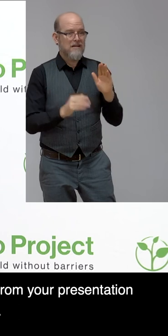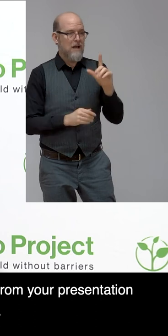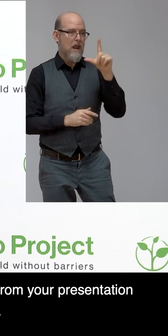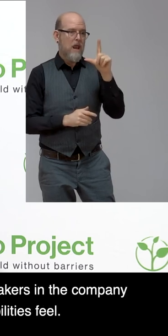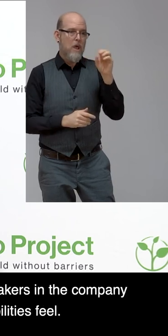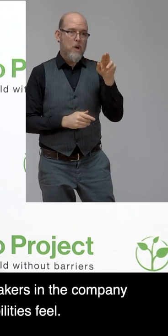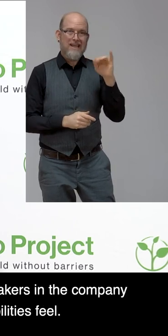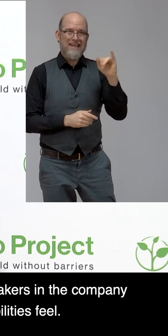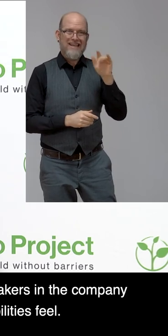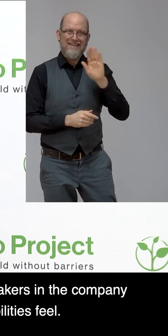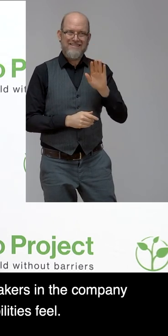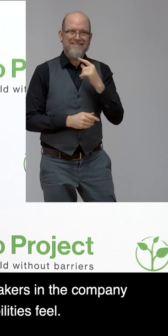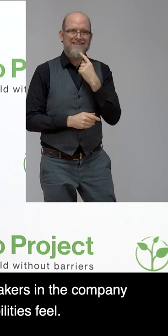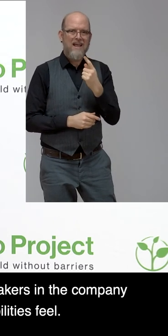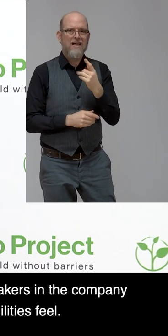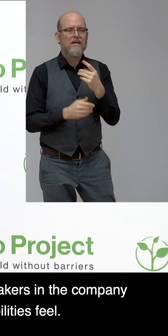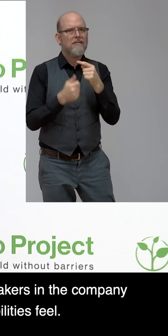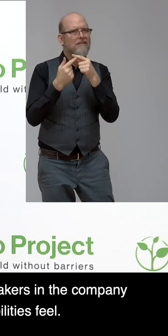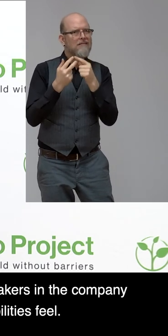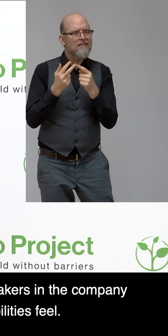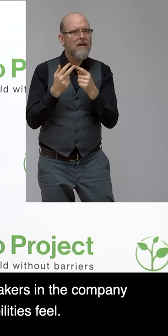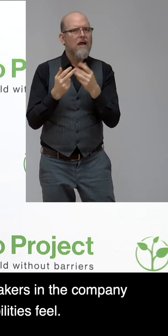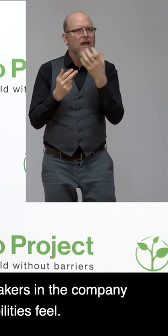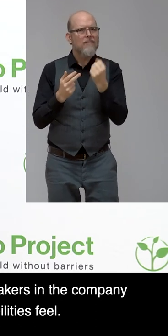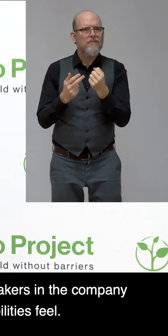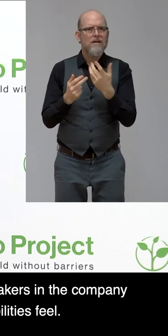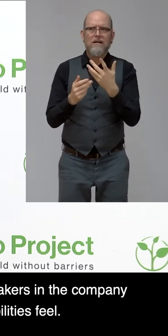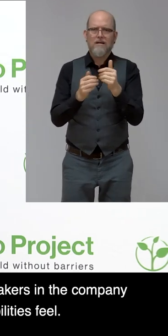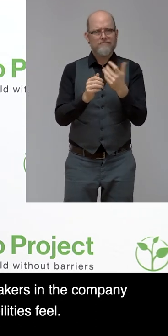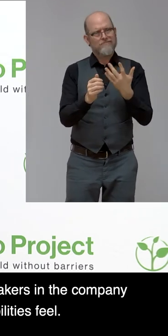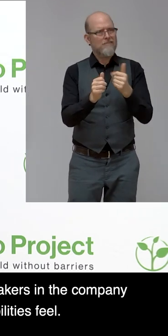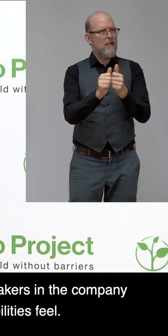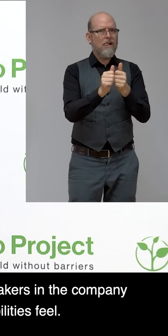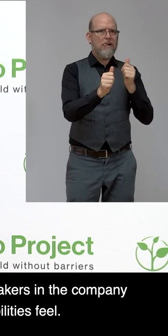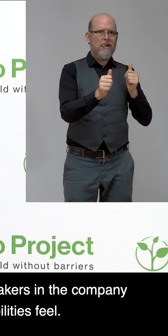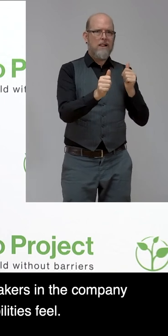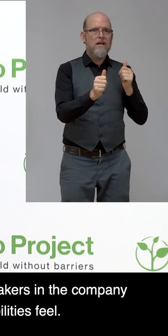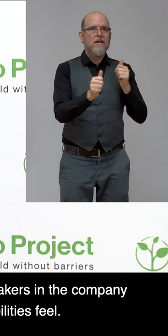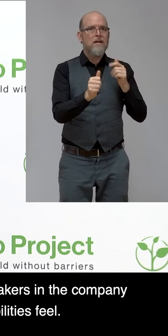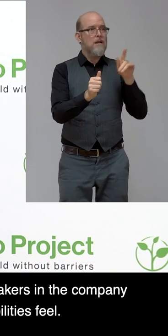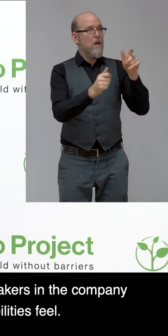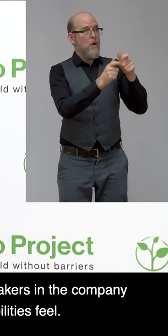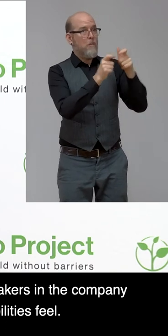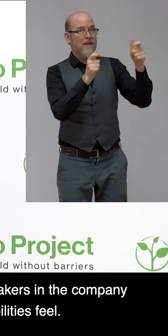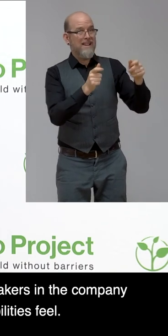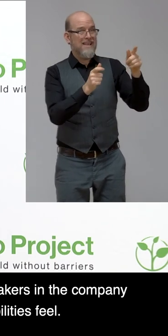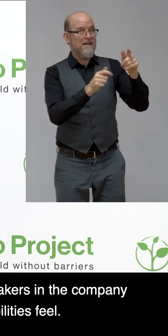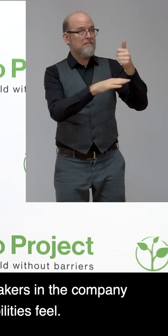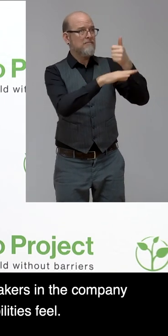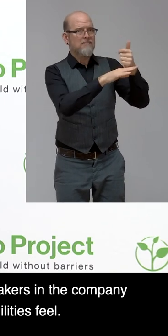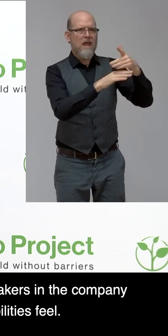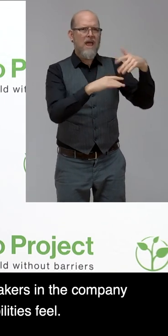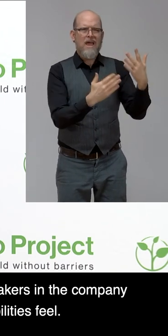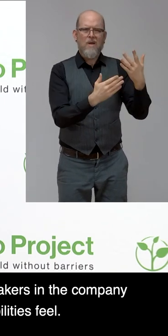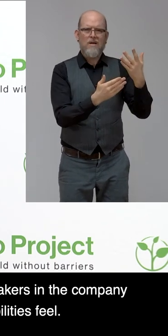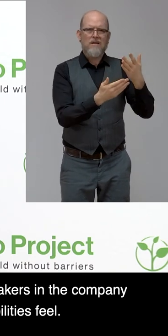need. So this gap between the leaders and the major decision makers in a company and the need of urgency